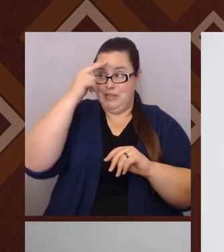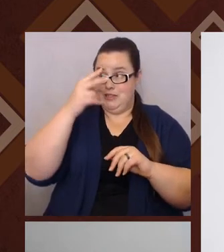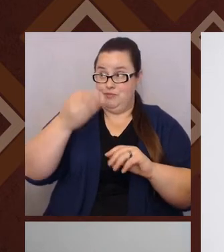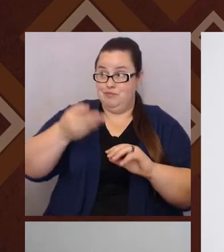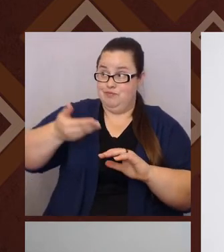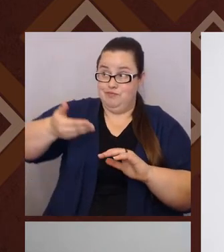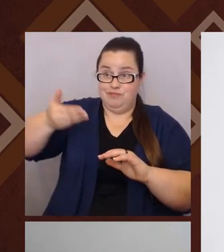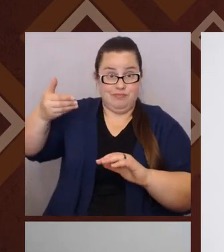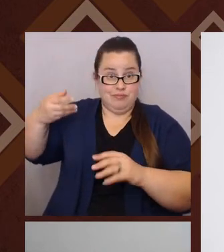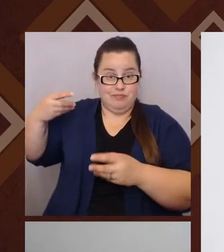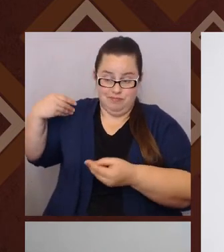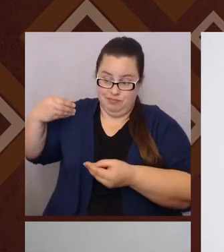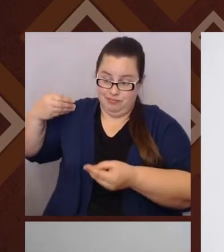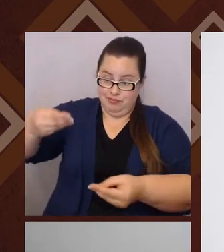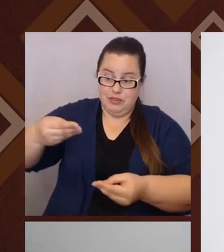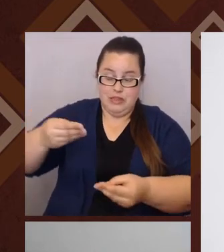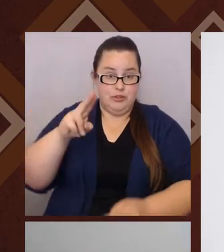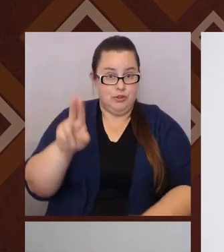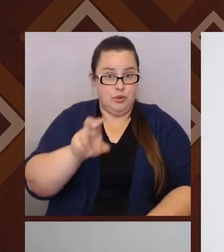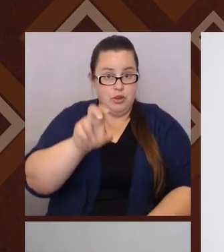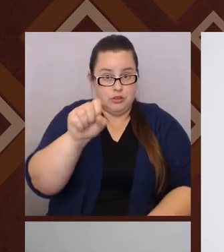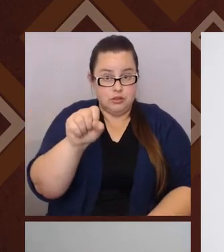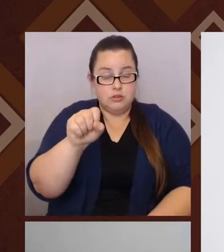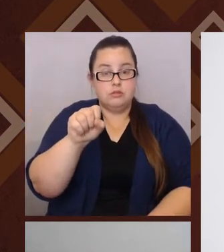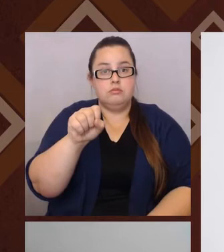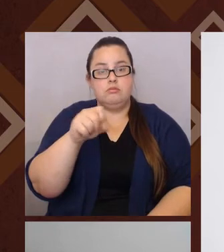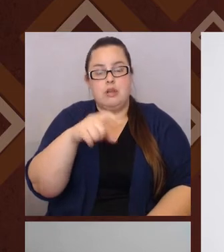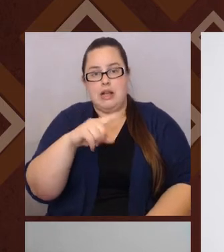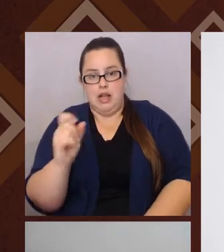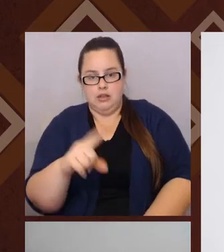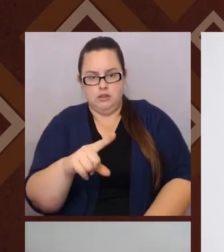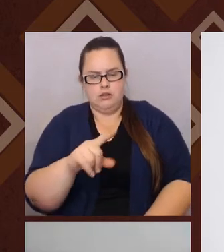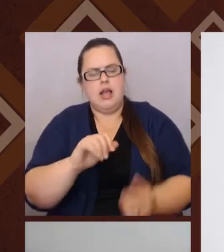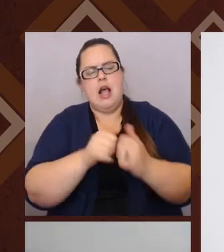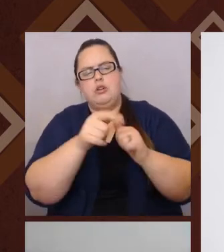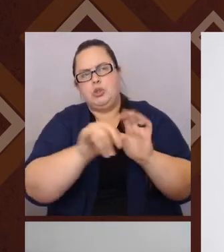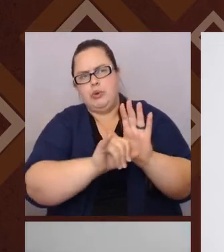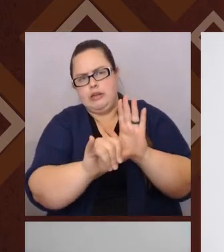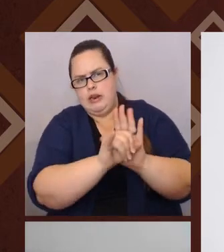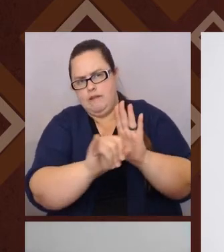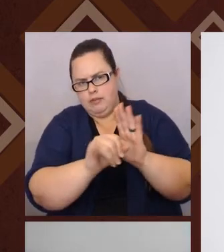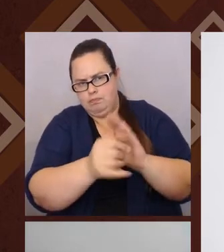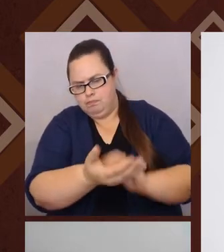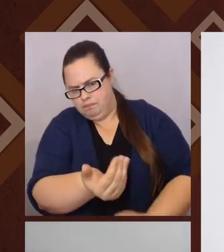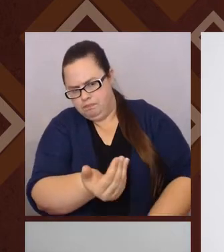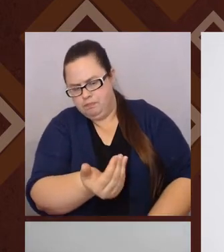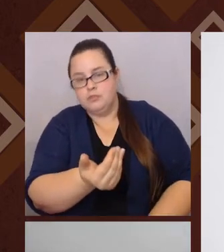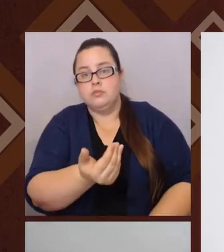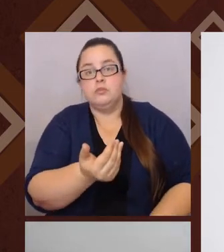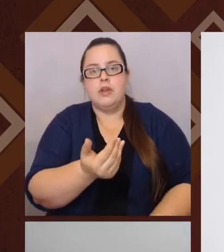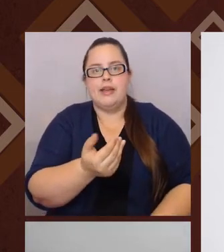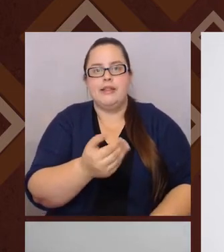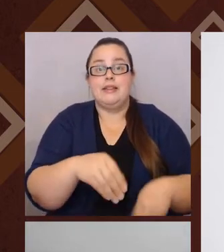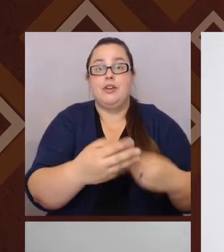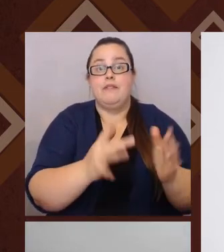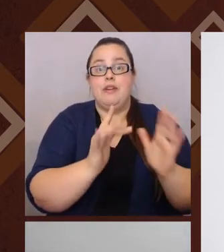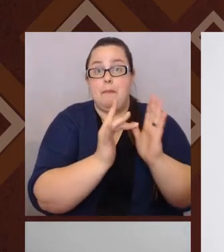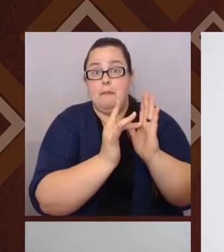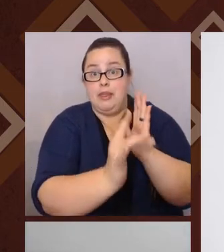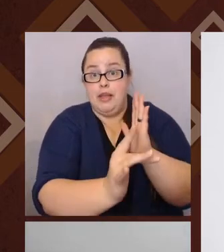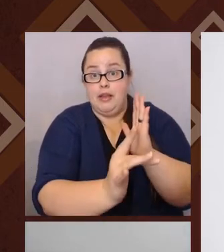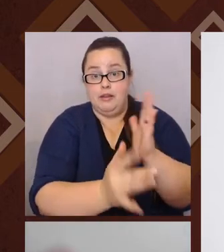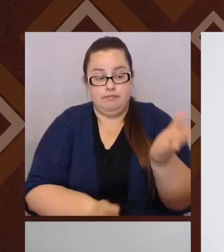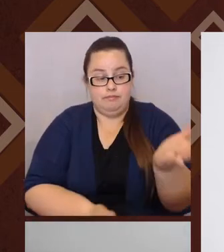States are asked how they identify. And they're, they're given a blank, um,